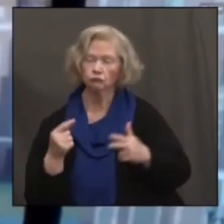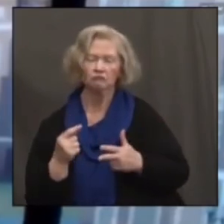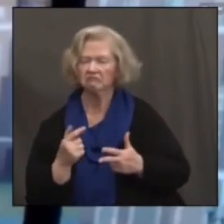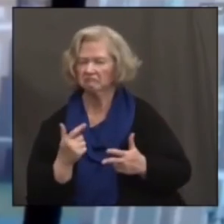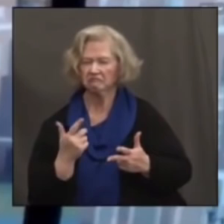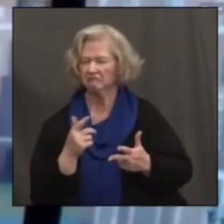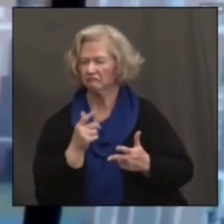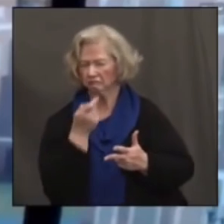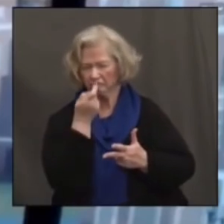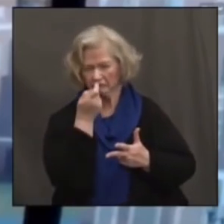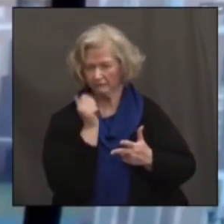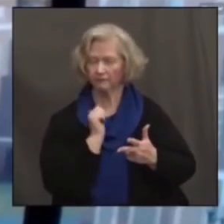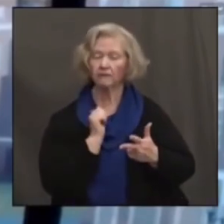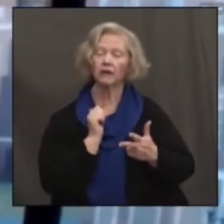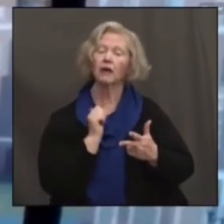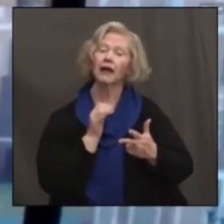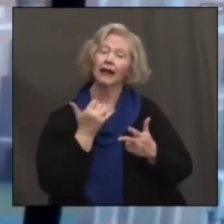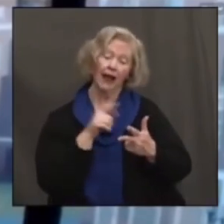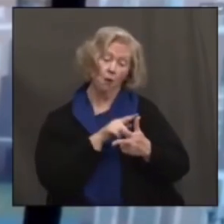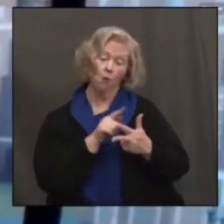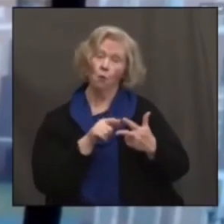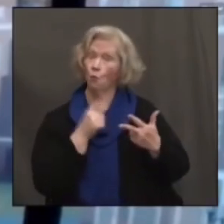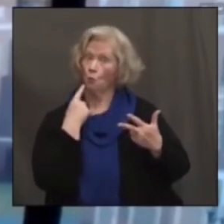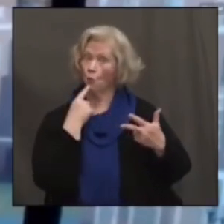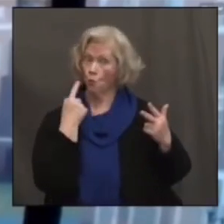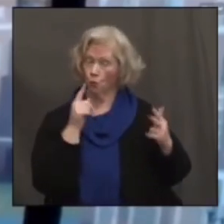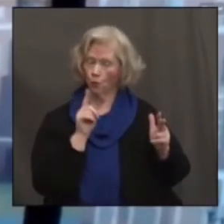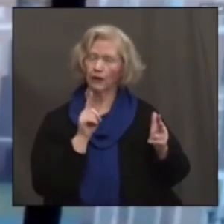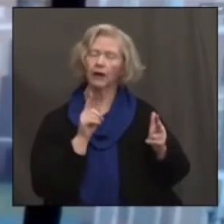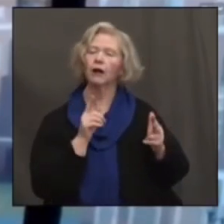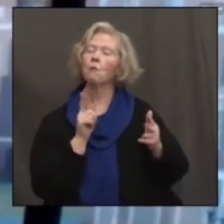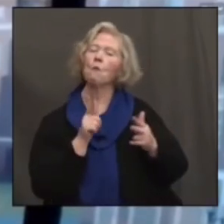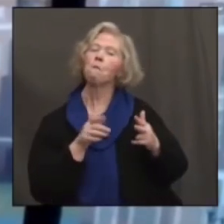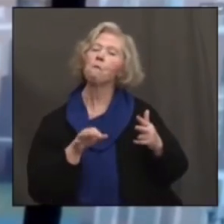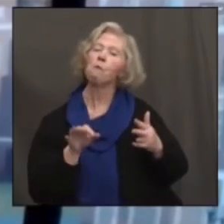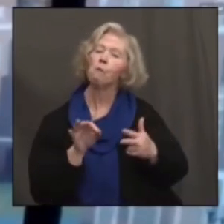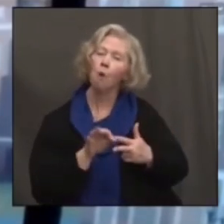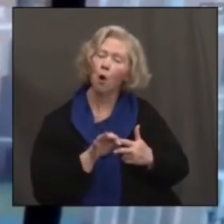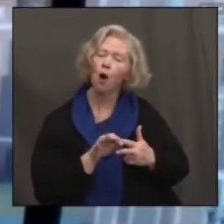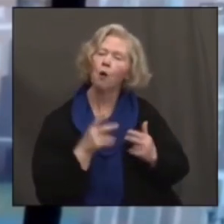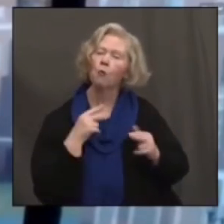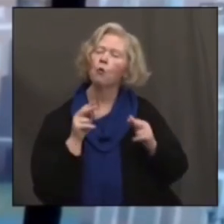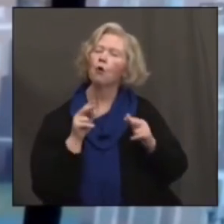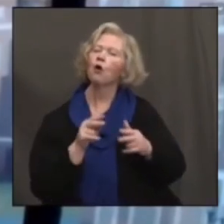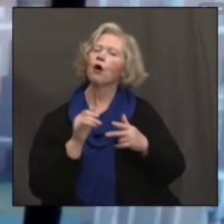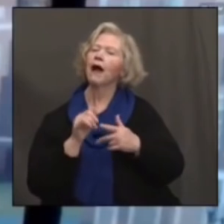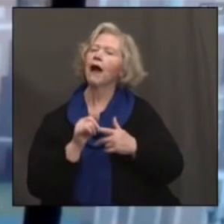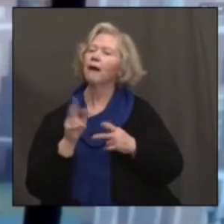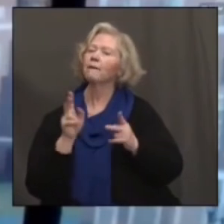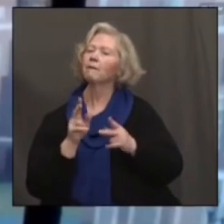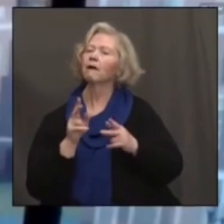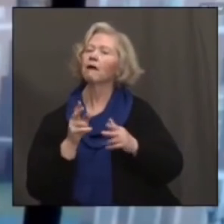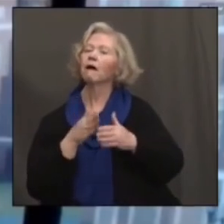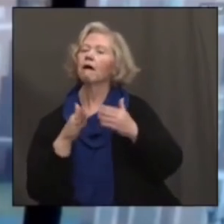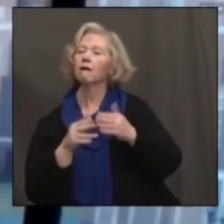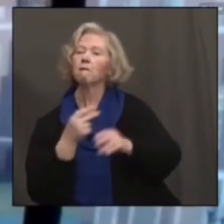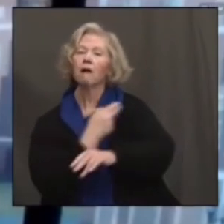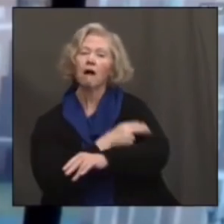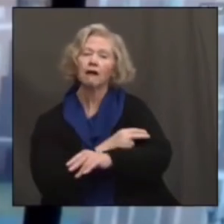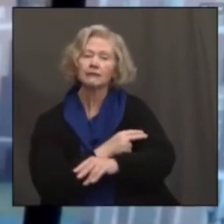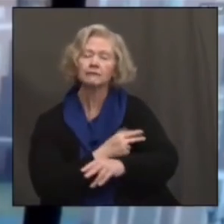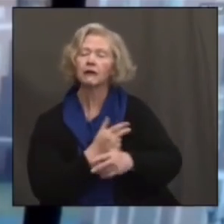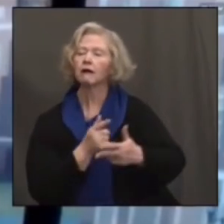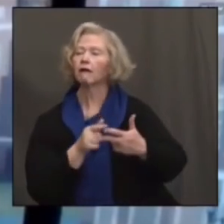of these vaccines, when it really comes to matter in terms of hospitalizations, severe outcomes, they all work, you know,